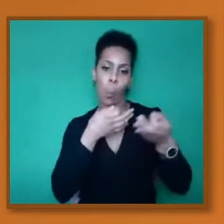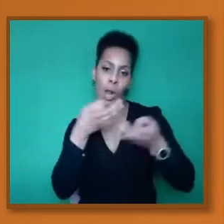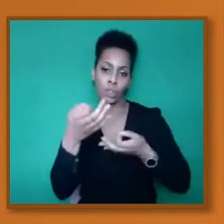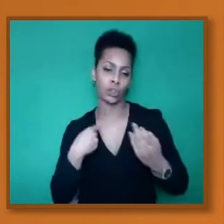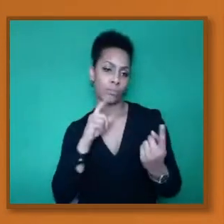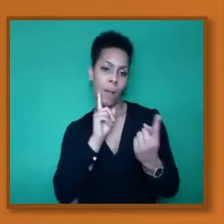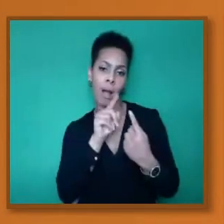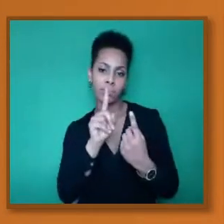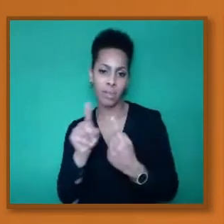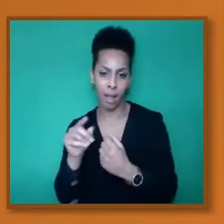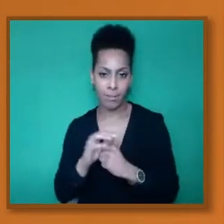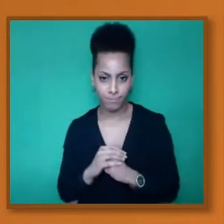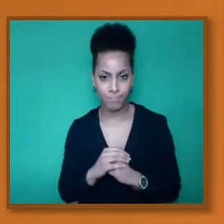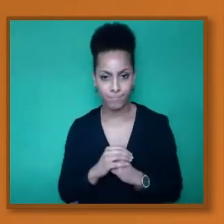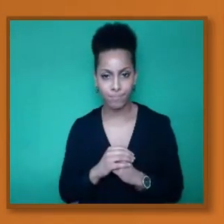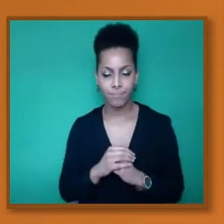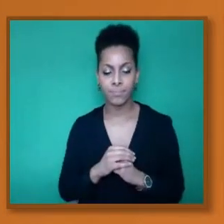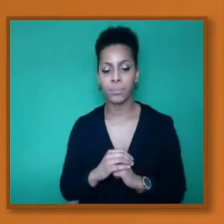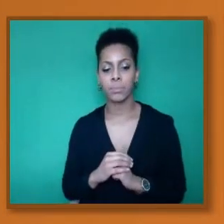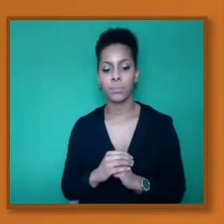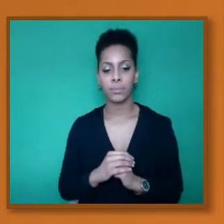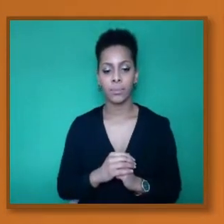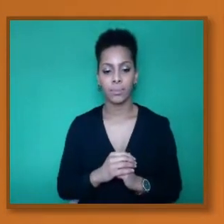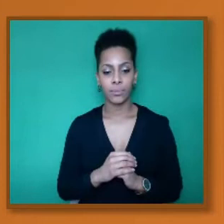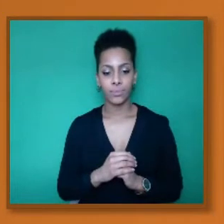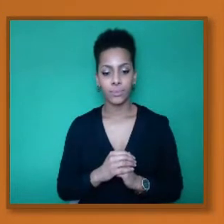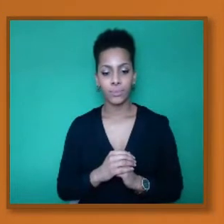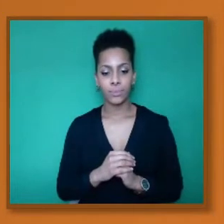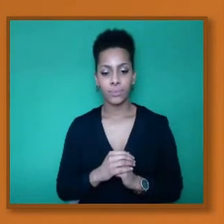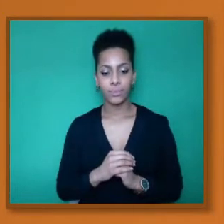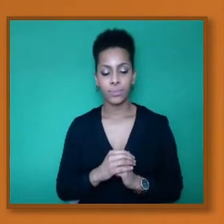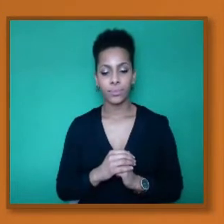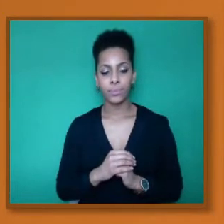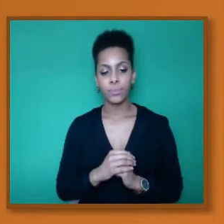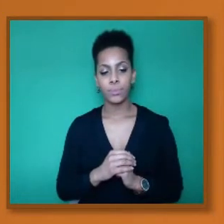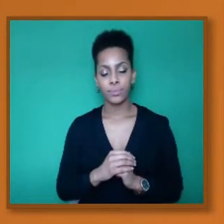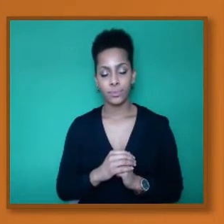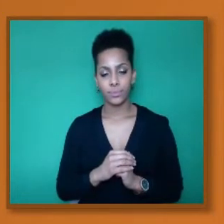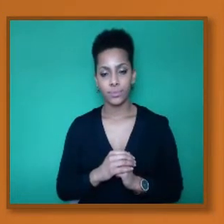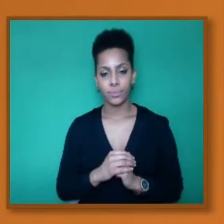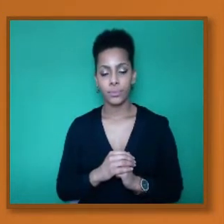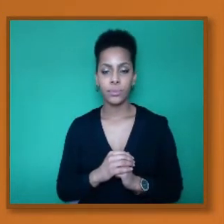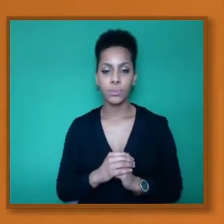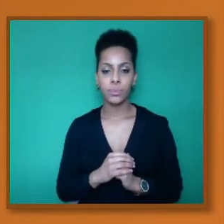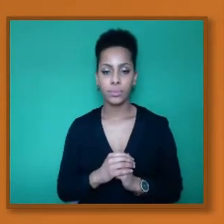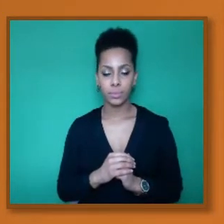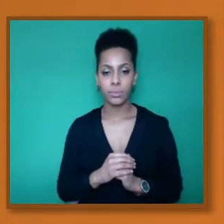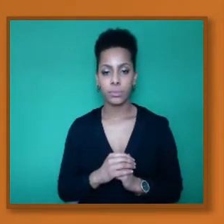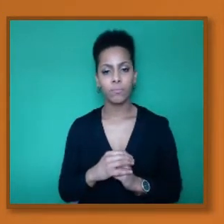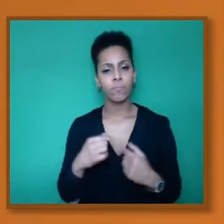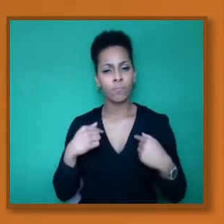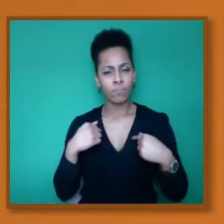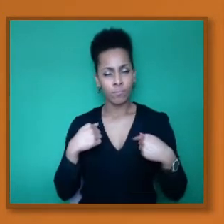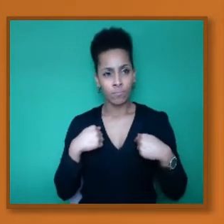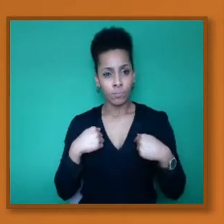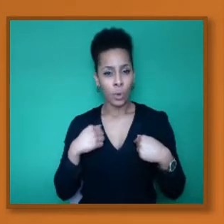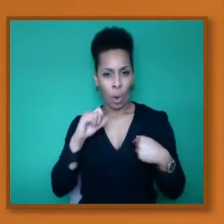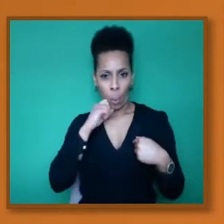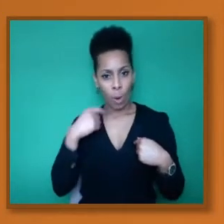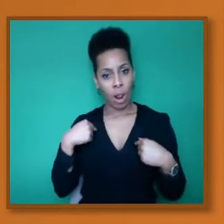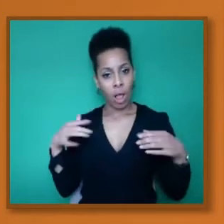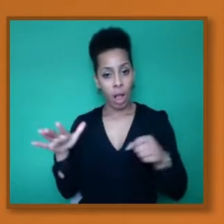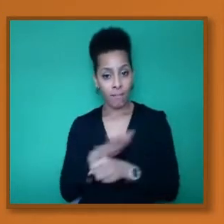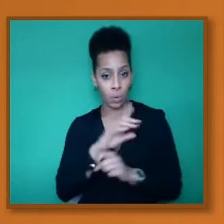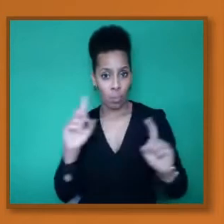What I'm going to talk about, I'm going to talk about some of the points raised about what is our immune system and really the